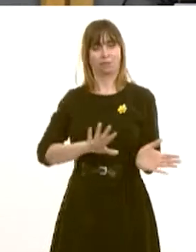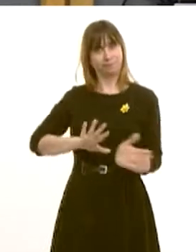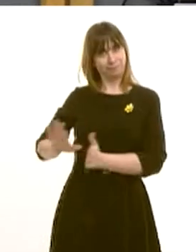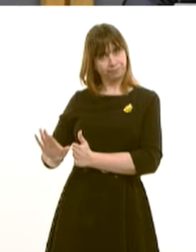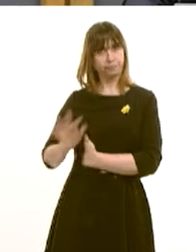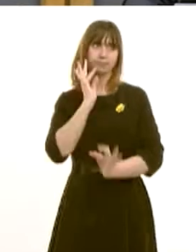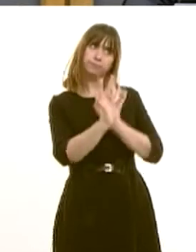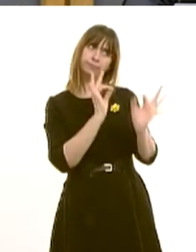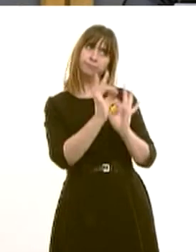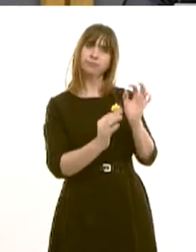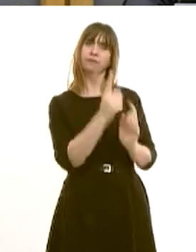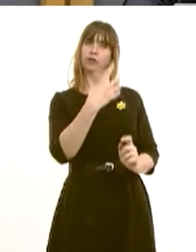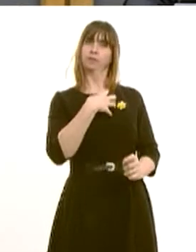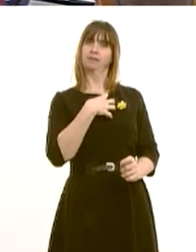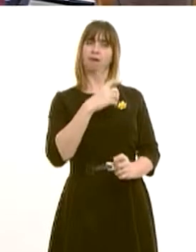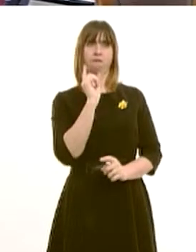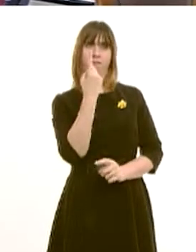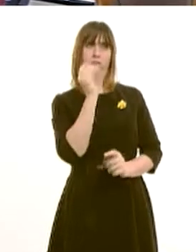and first is Roderick Lynn Thomas.